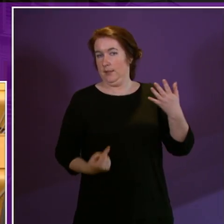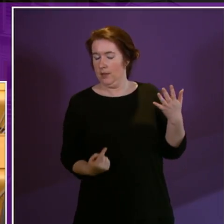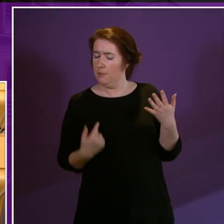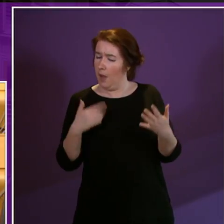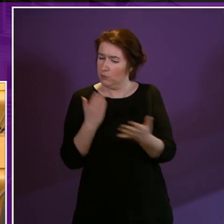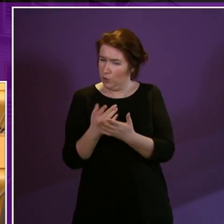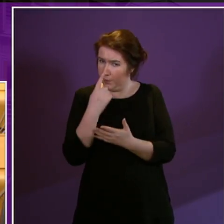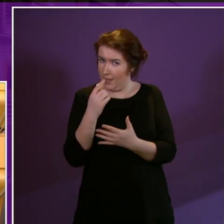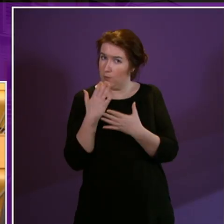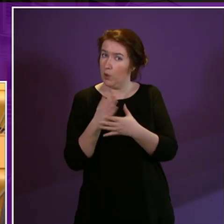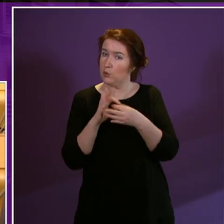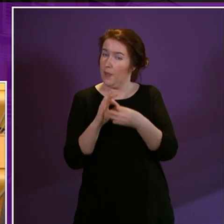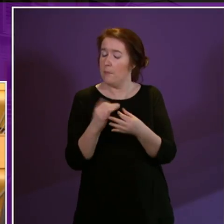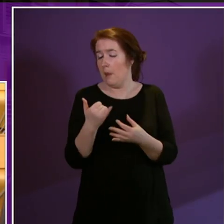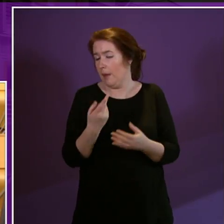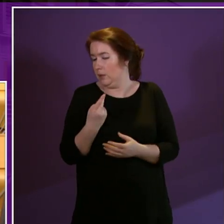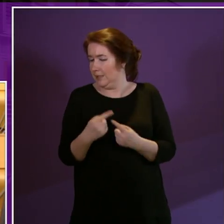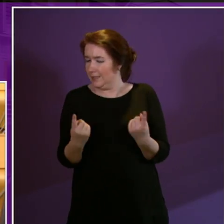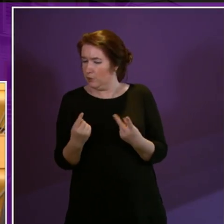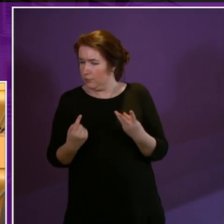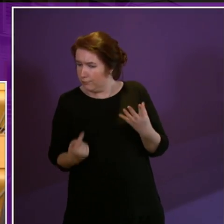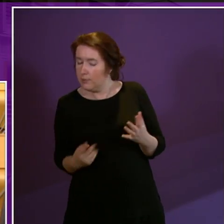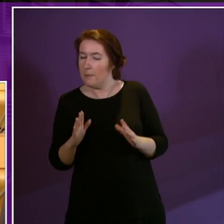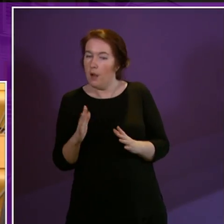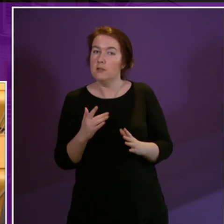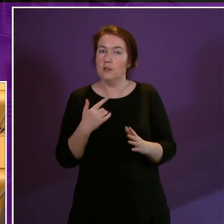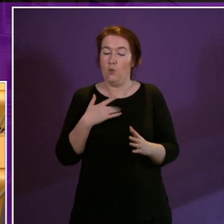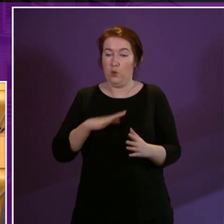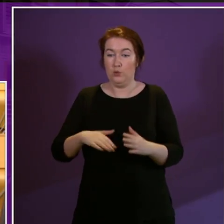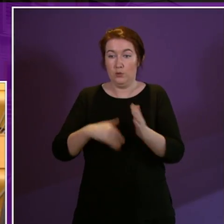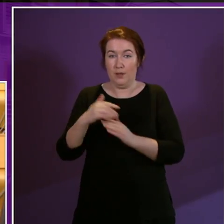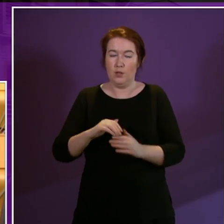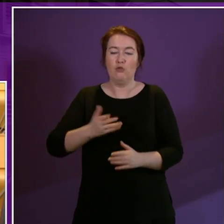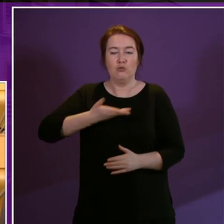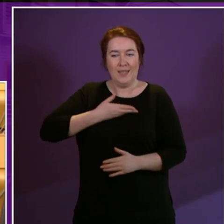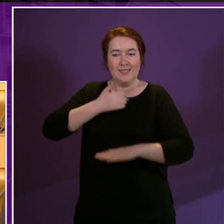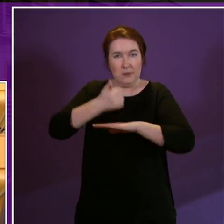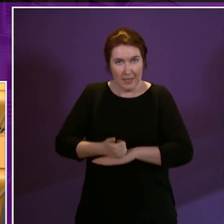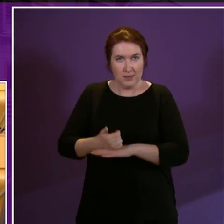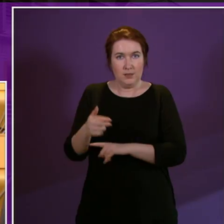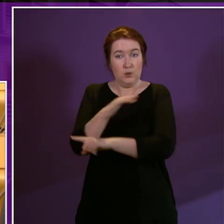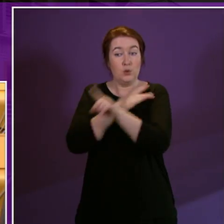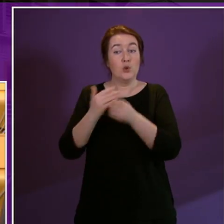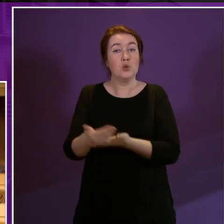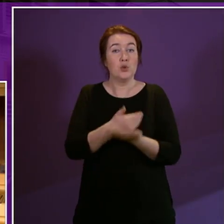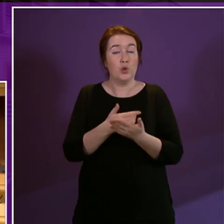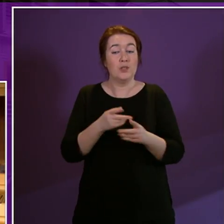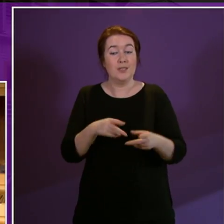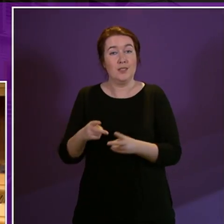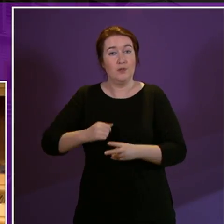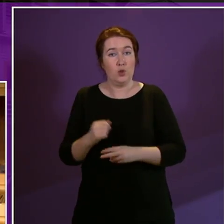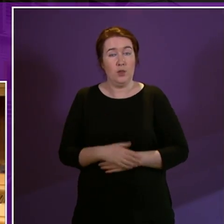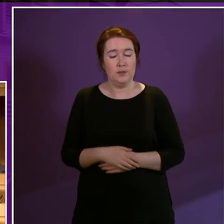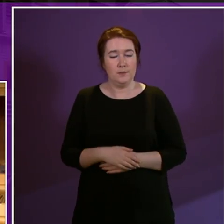together although we may have points of difference in terms of building that rights-based social security system for Scotland finally